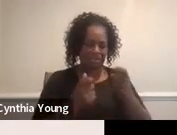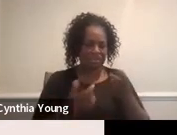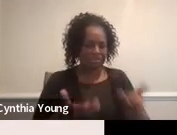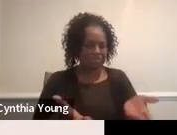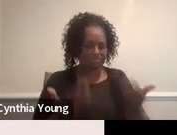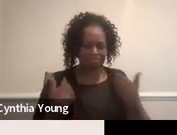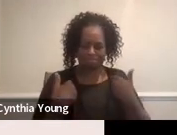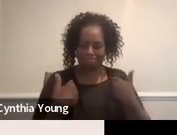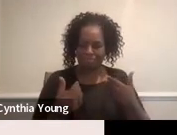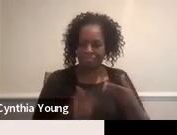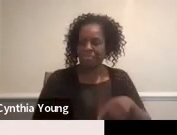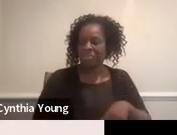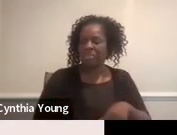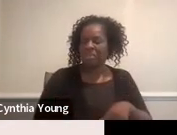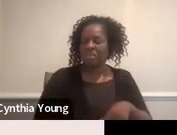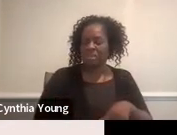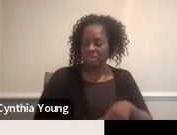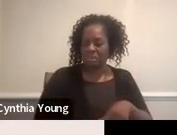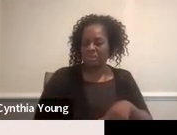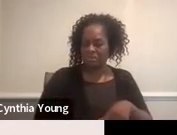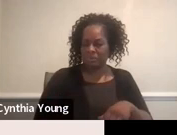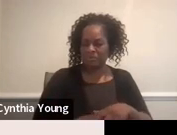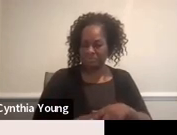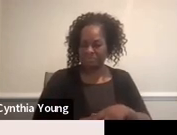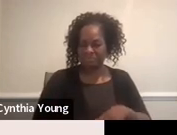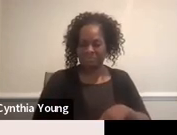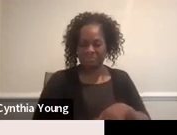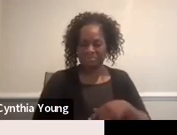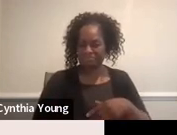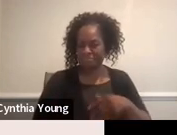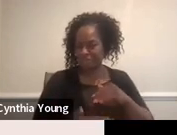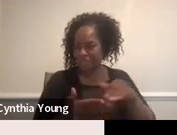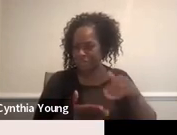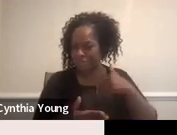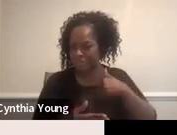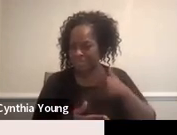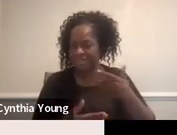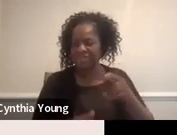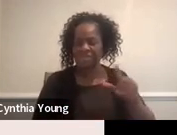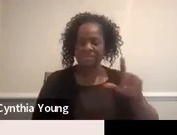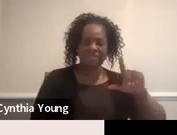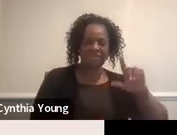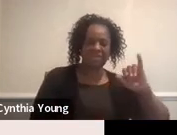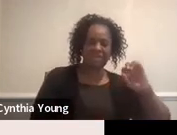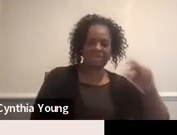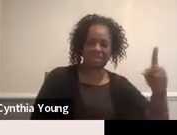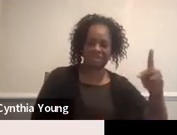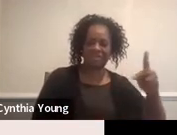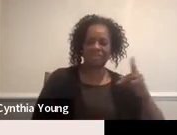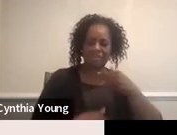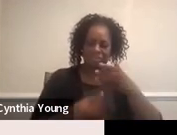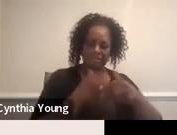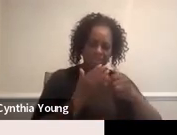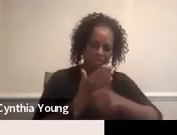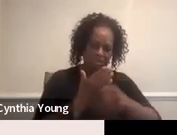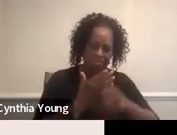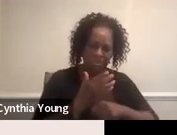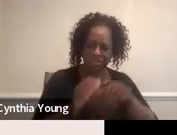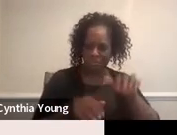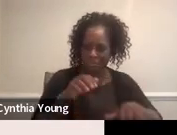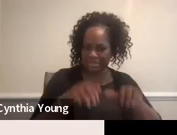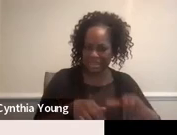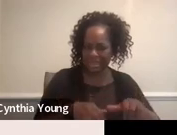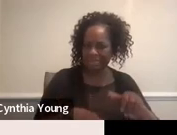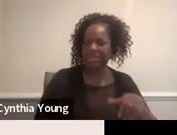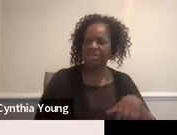So like I said, excuse me, the link to the procedural manual is in the chat box. And it's also here